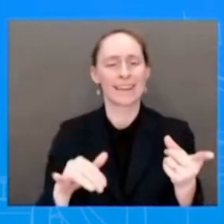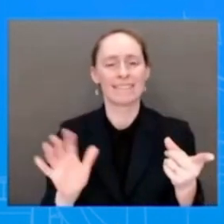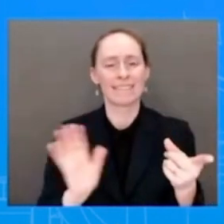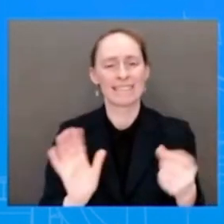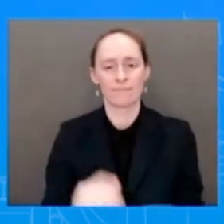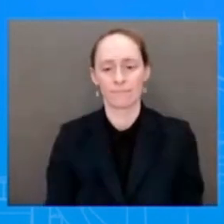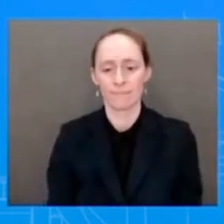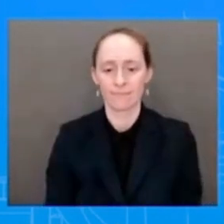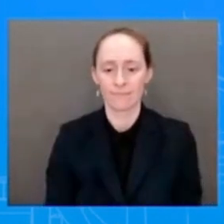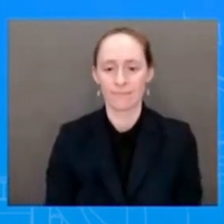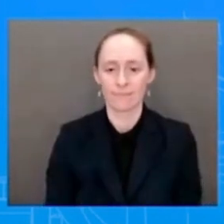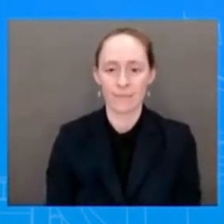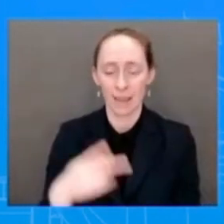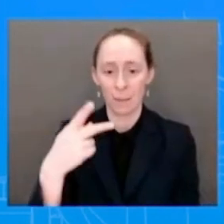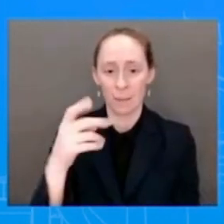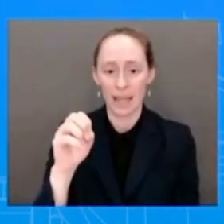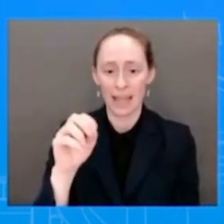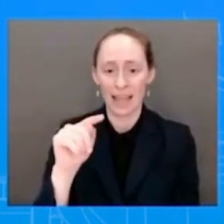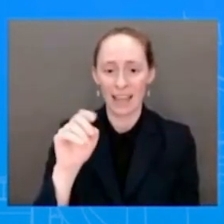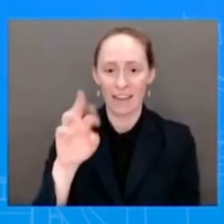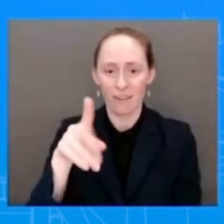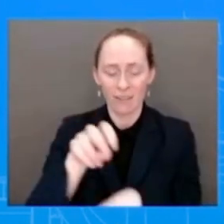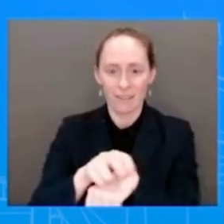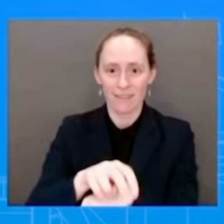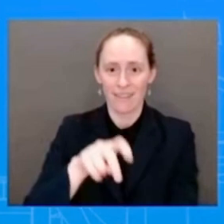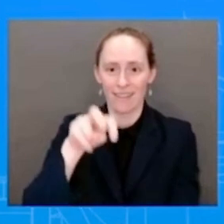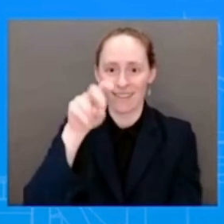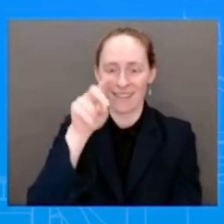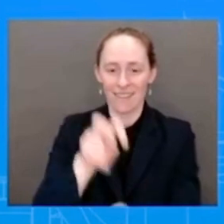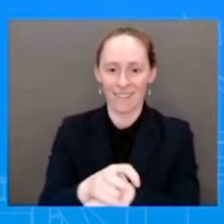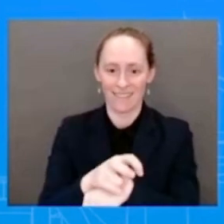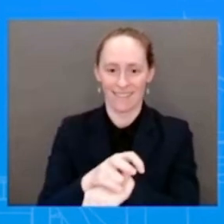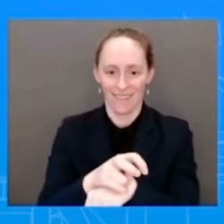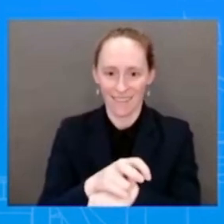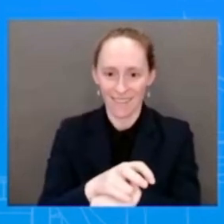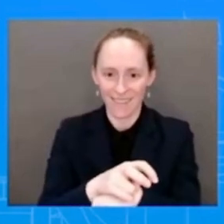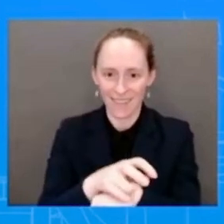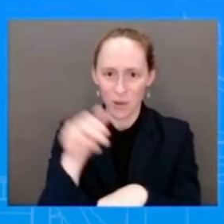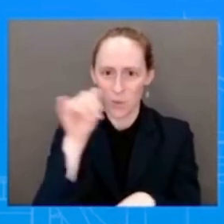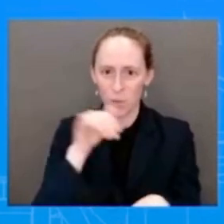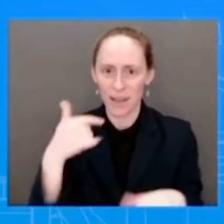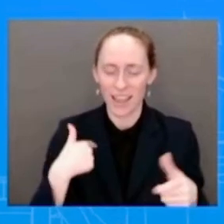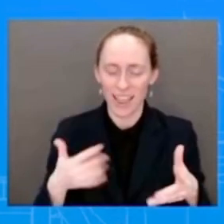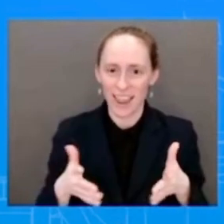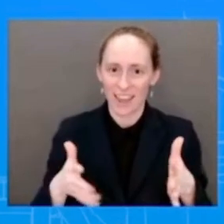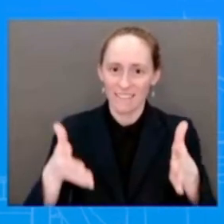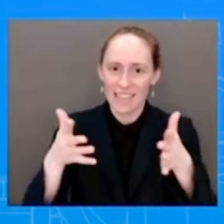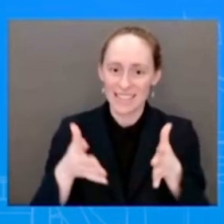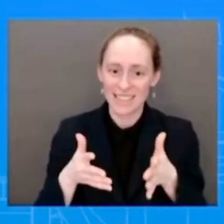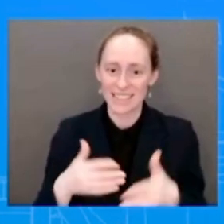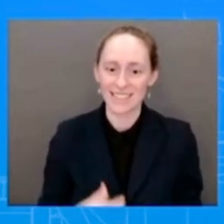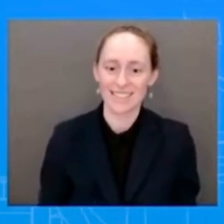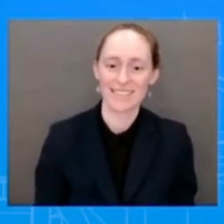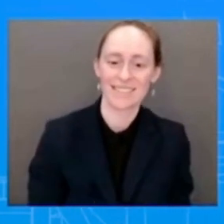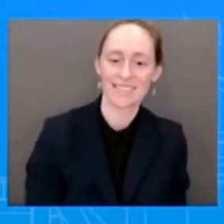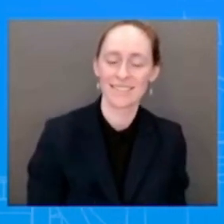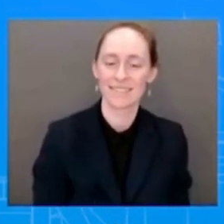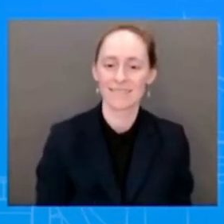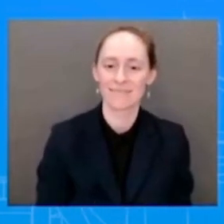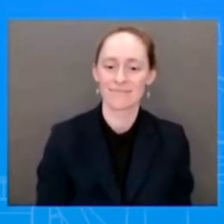You're making me nervous. I was like, I was like, let me call him, Peter, for it. My ladies would fall asleep.